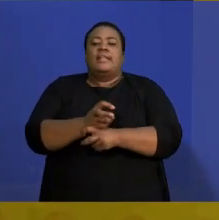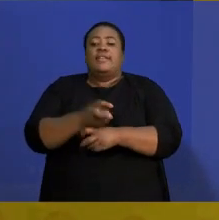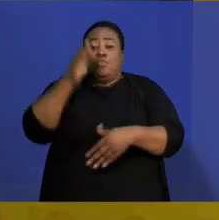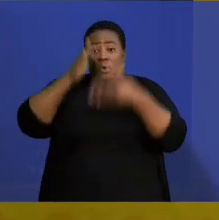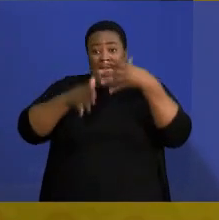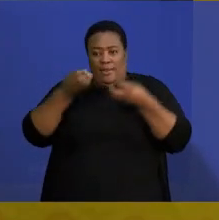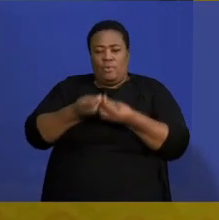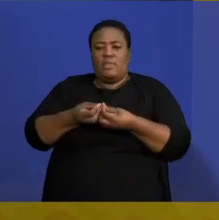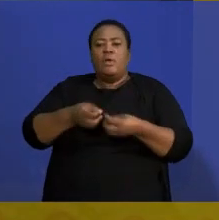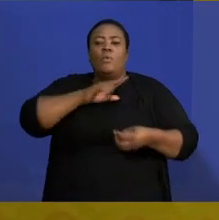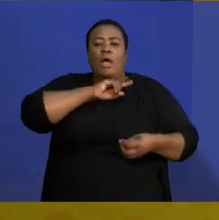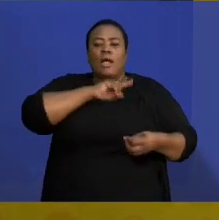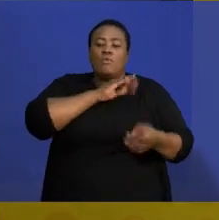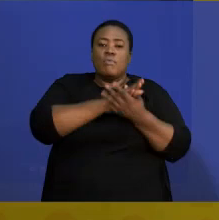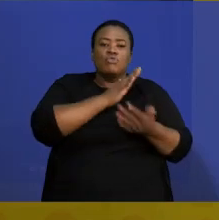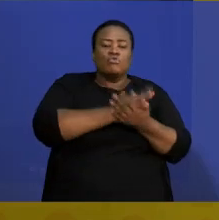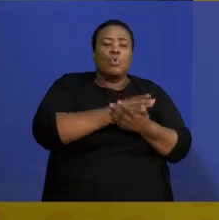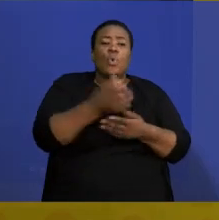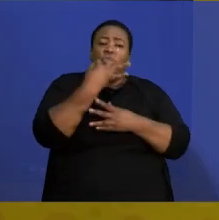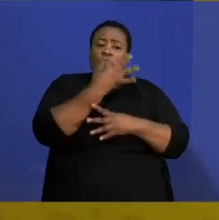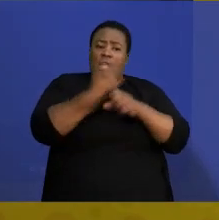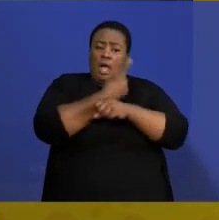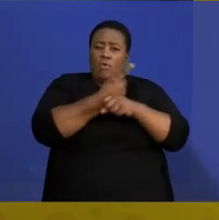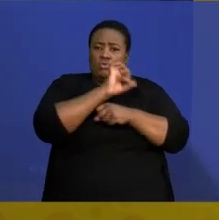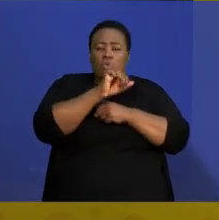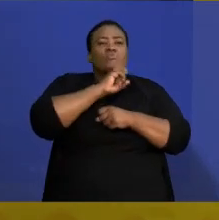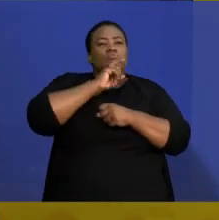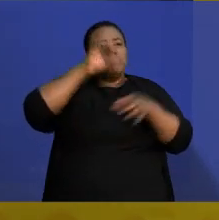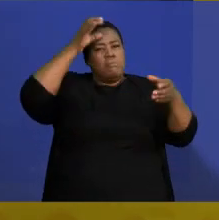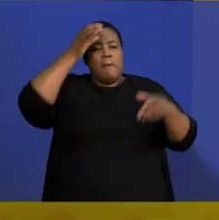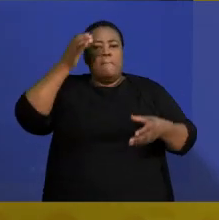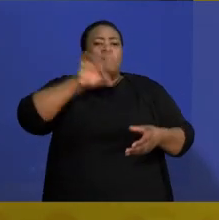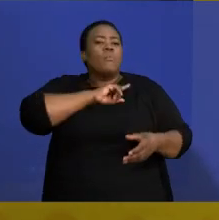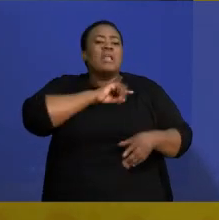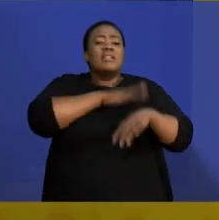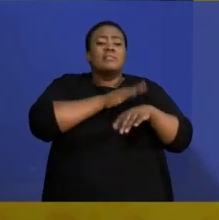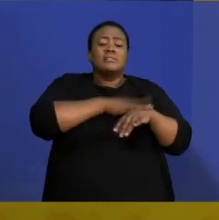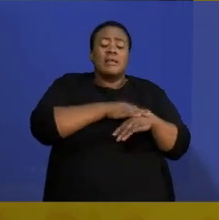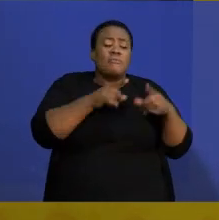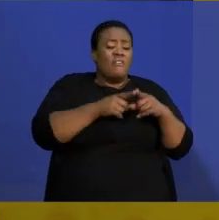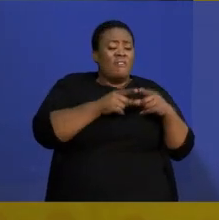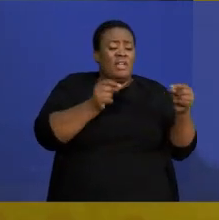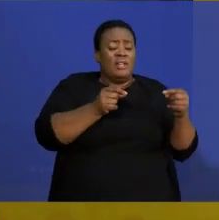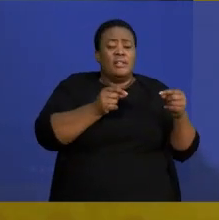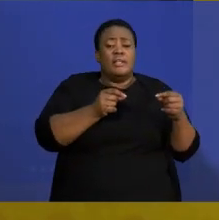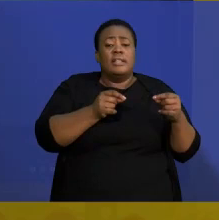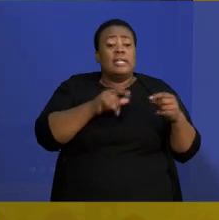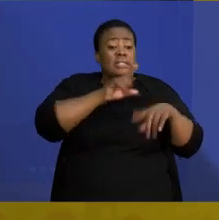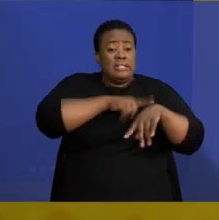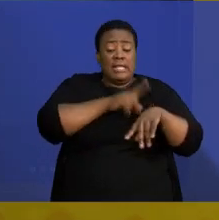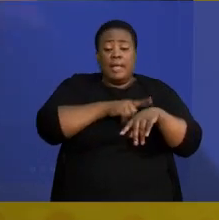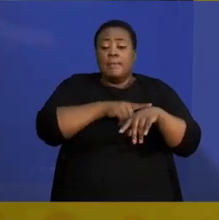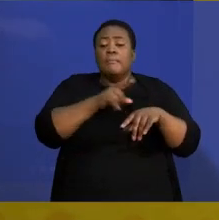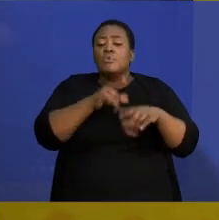is it will make sure that your three hours is used wisely. Because by the time you get to the questions that you find a bit difficult,